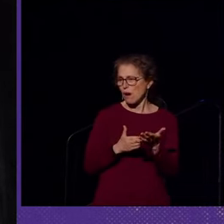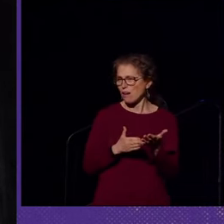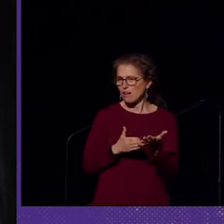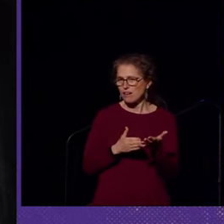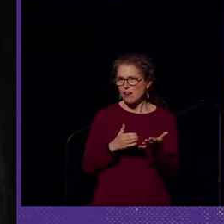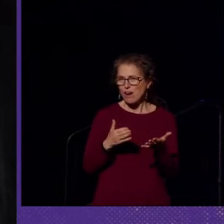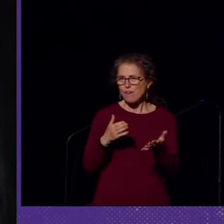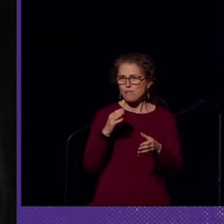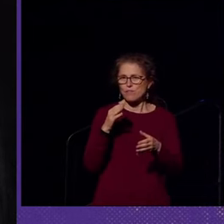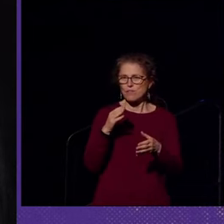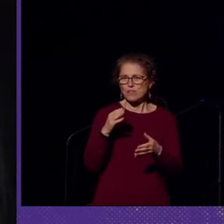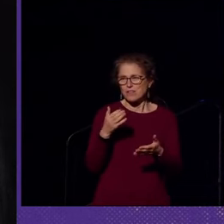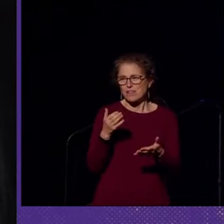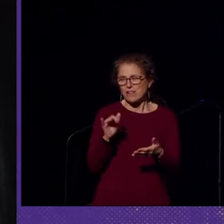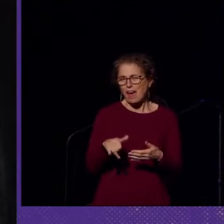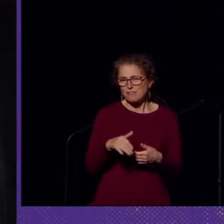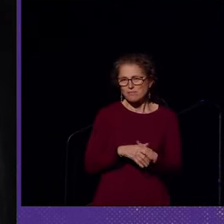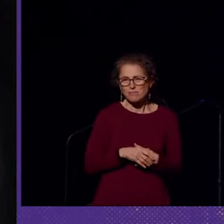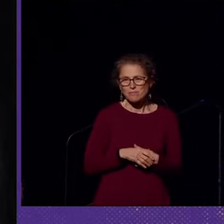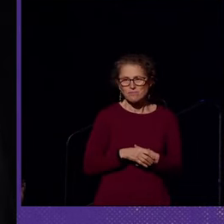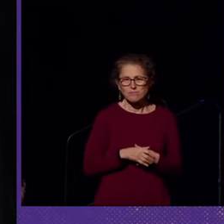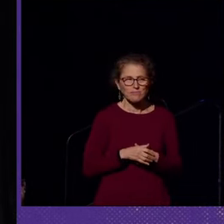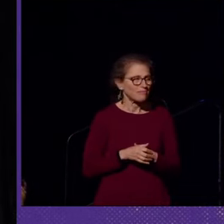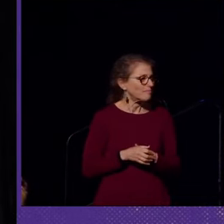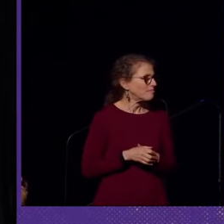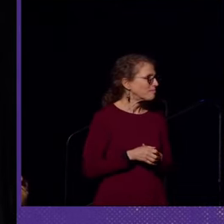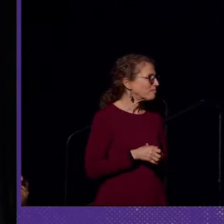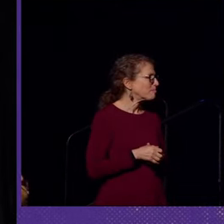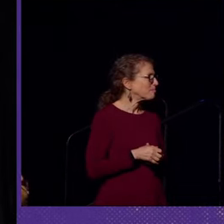a worldly being. Yeah. Okay.